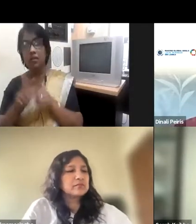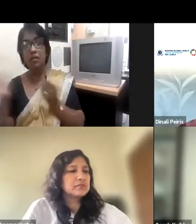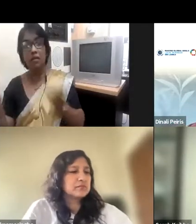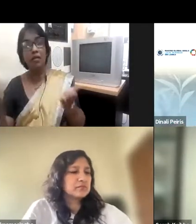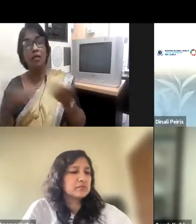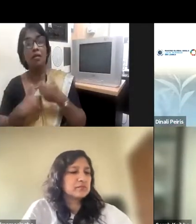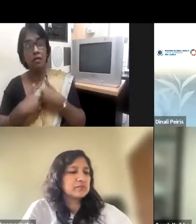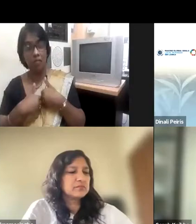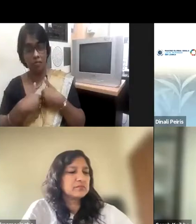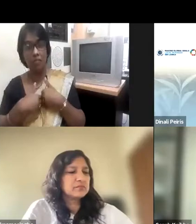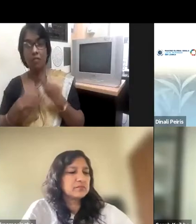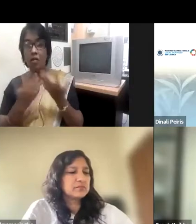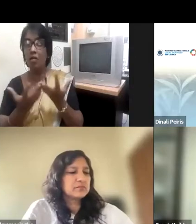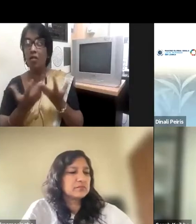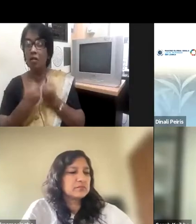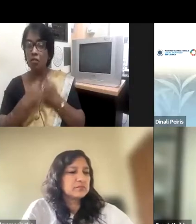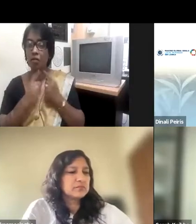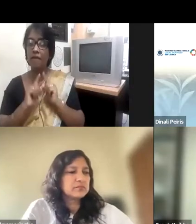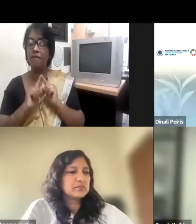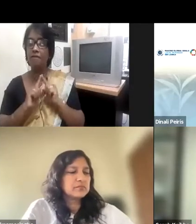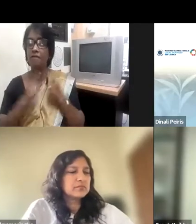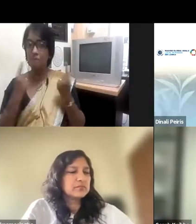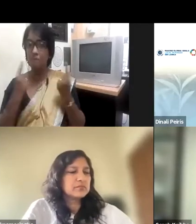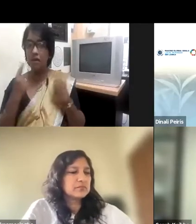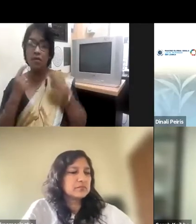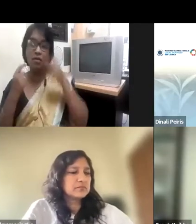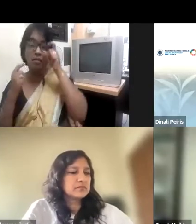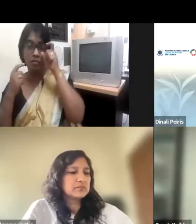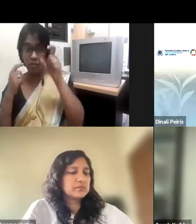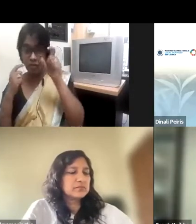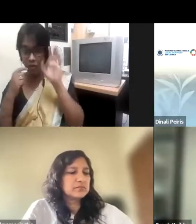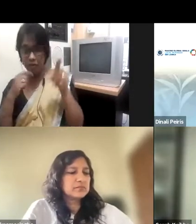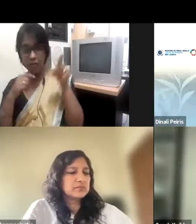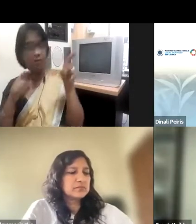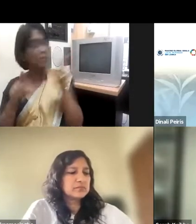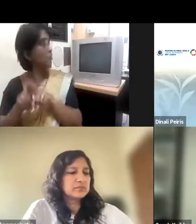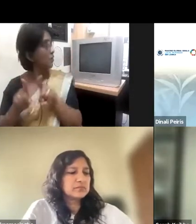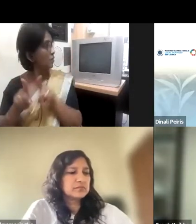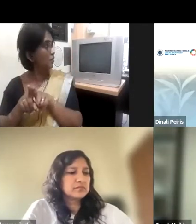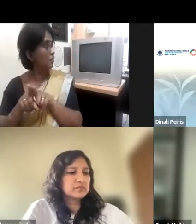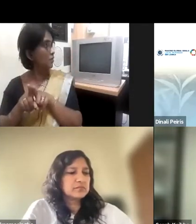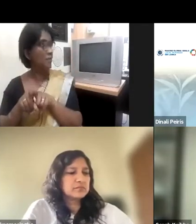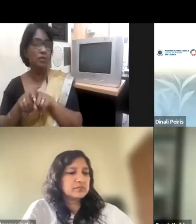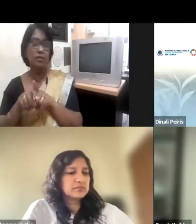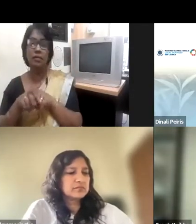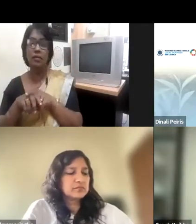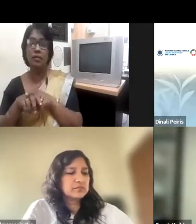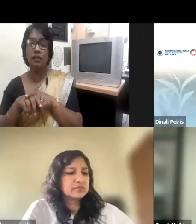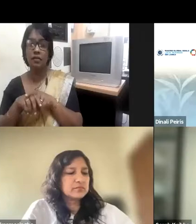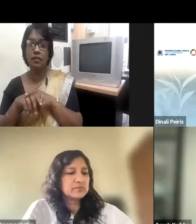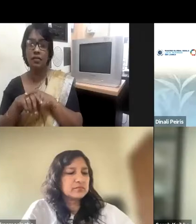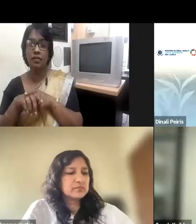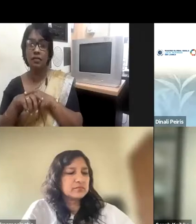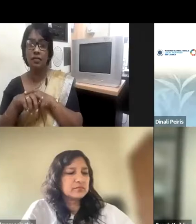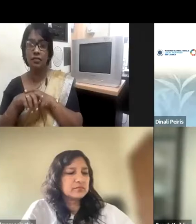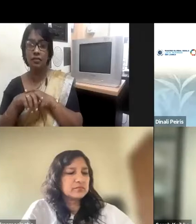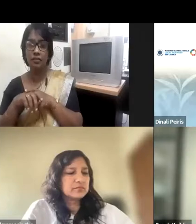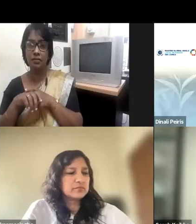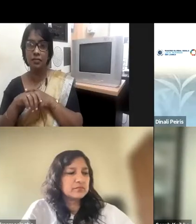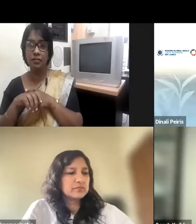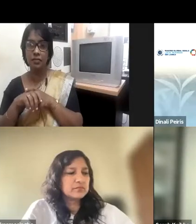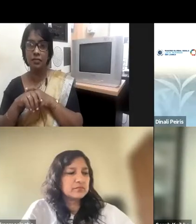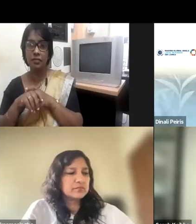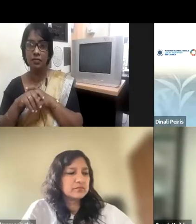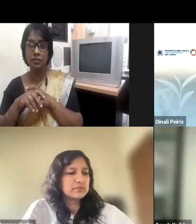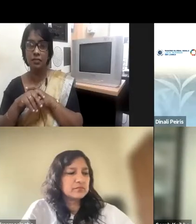ensuring that it's sustainable and it becomes part of what a business is doing, that it gets integrated into the DNA of what the business is trying to achieve.